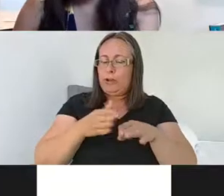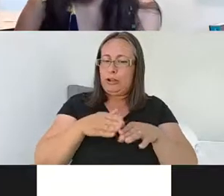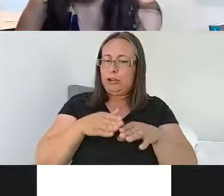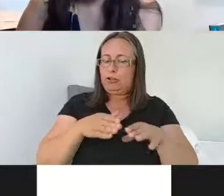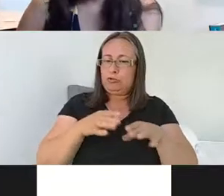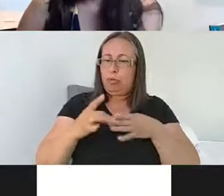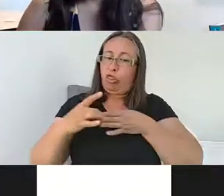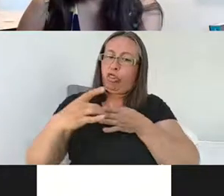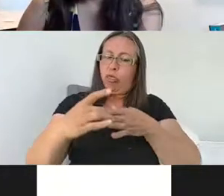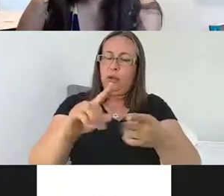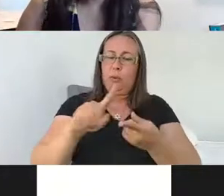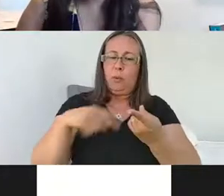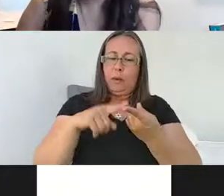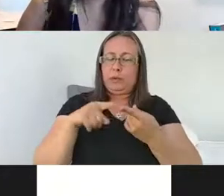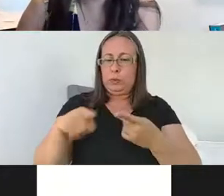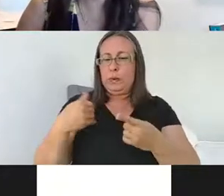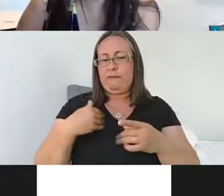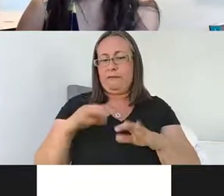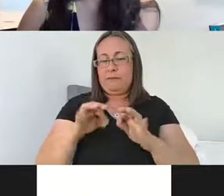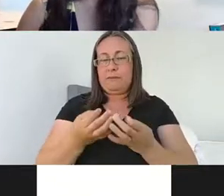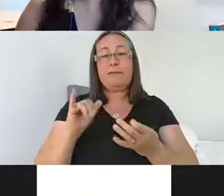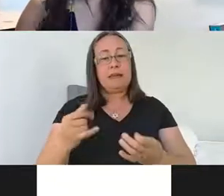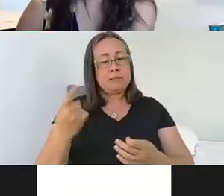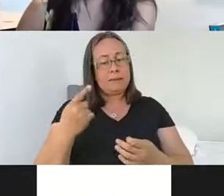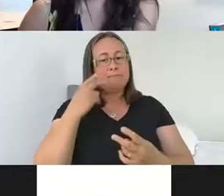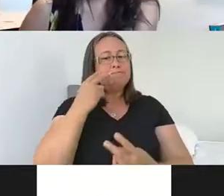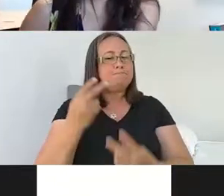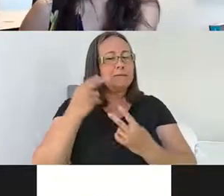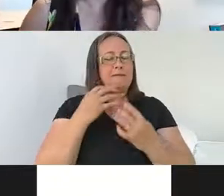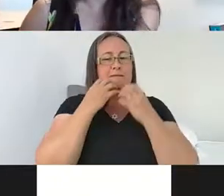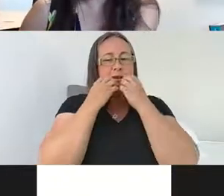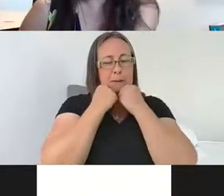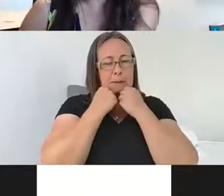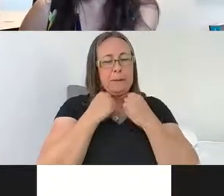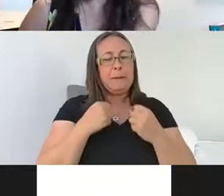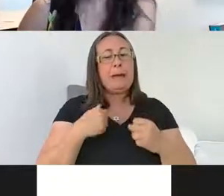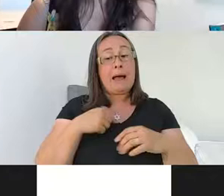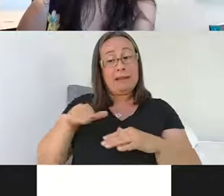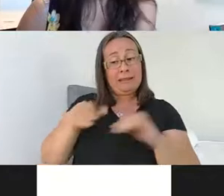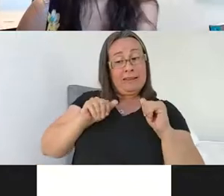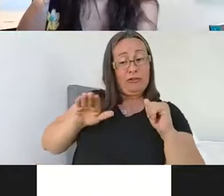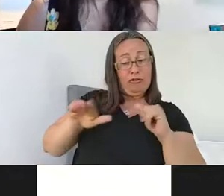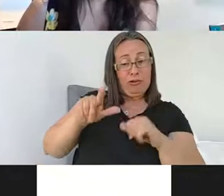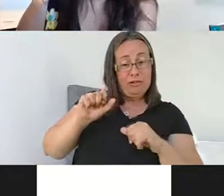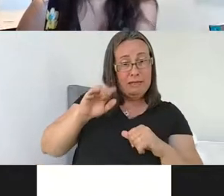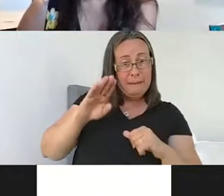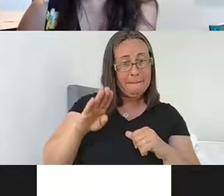something that was really valuable, especially because after I left her lab, I had all male mentors.